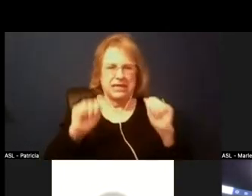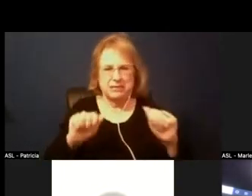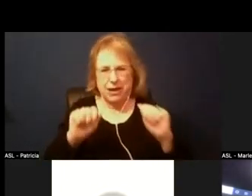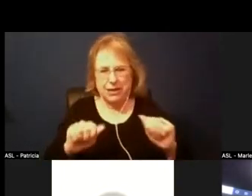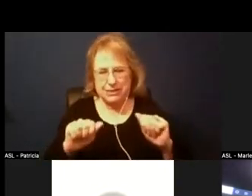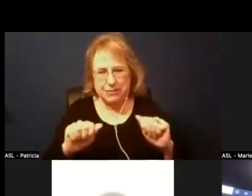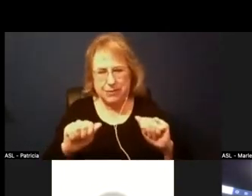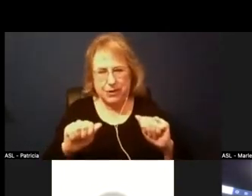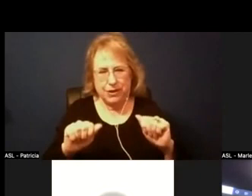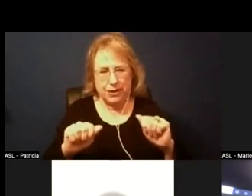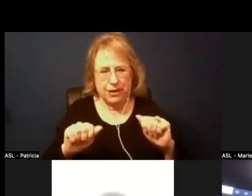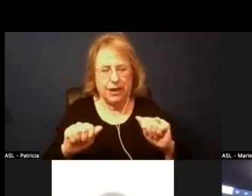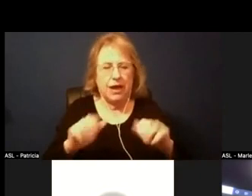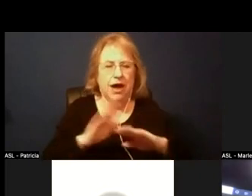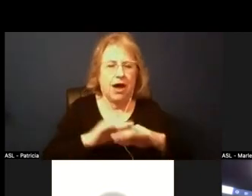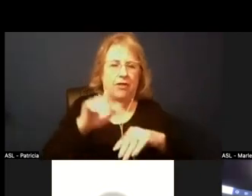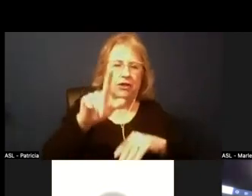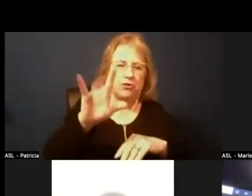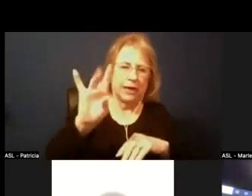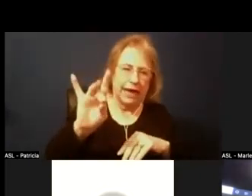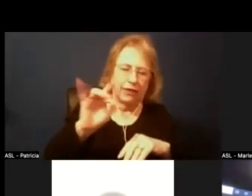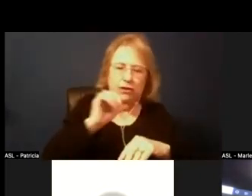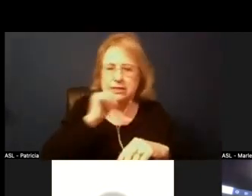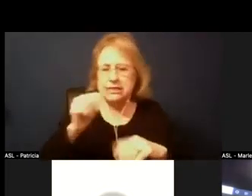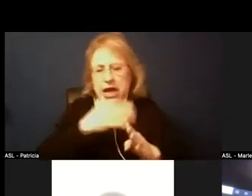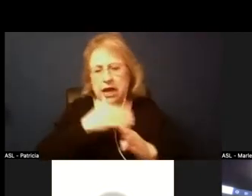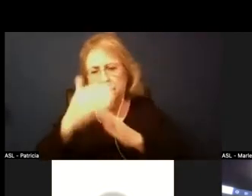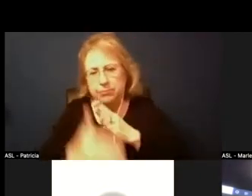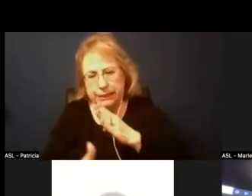it comes out on the 28th and it's not complete or fully baked